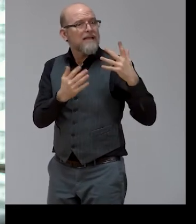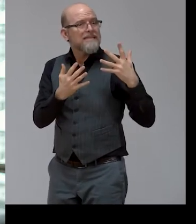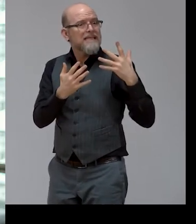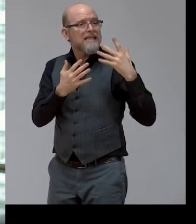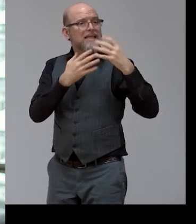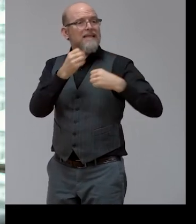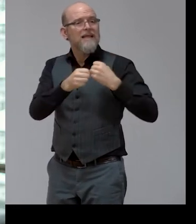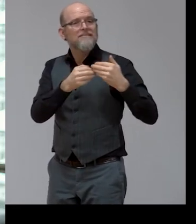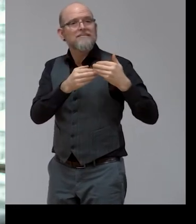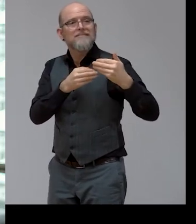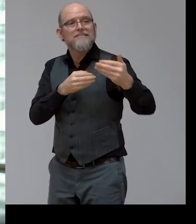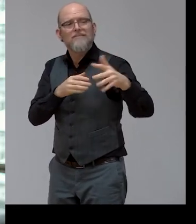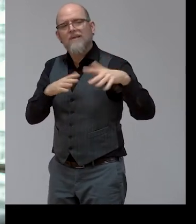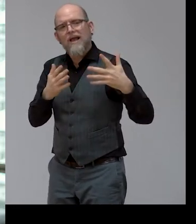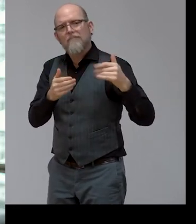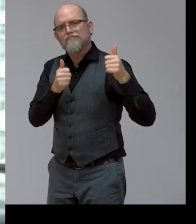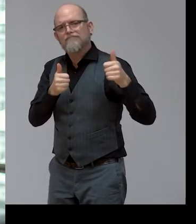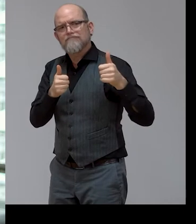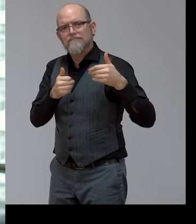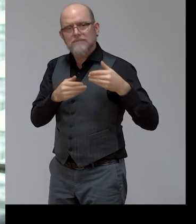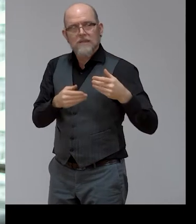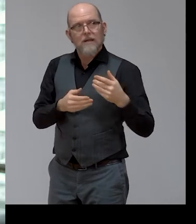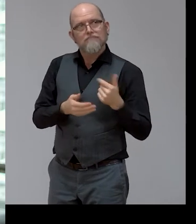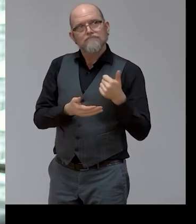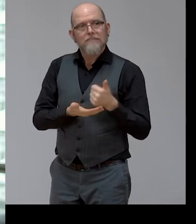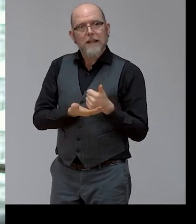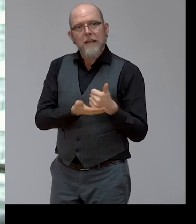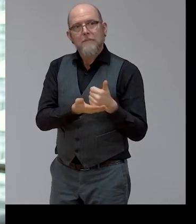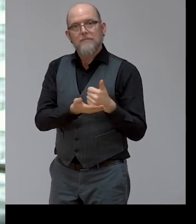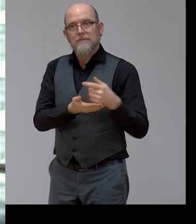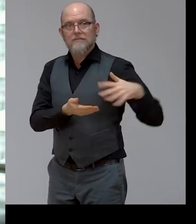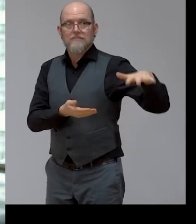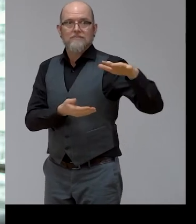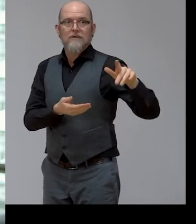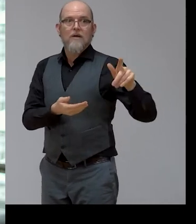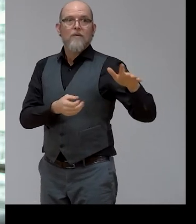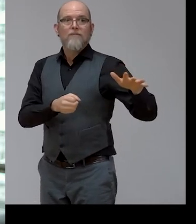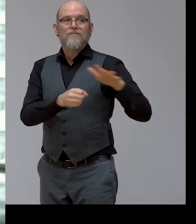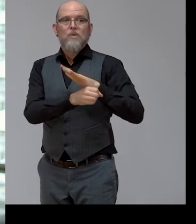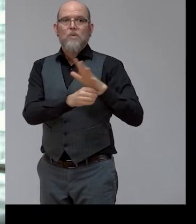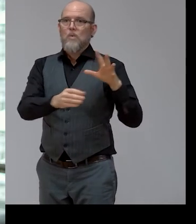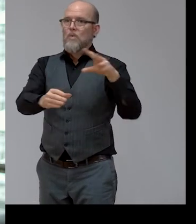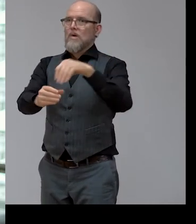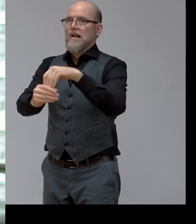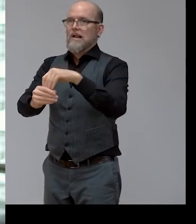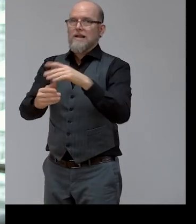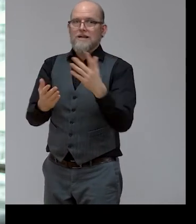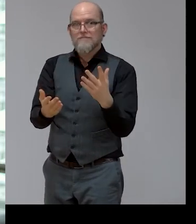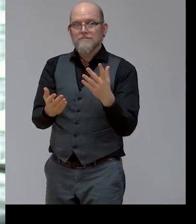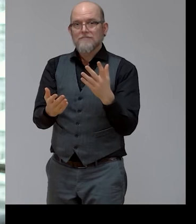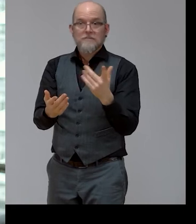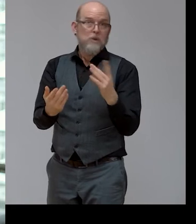contribute to the full inclusion of persons with disabilities in society free from